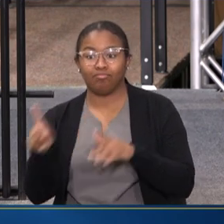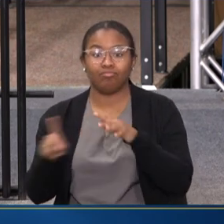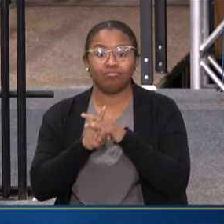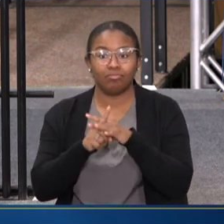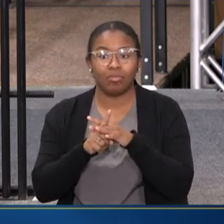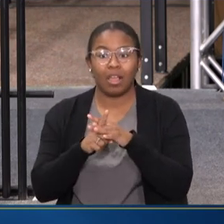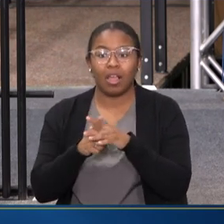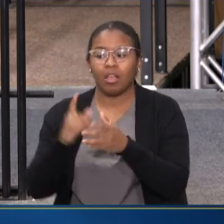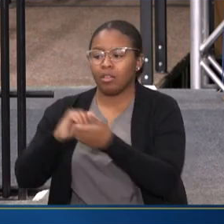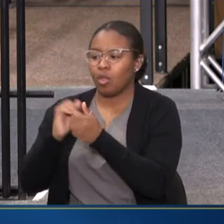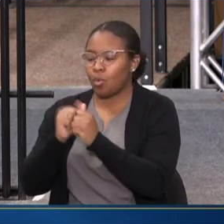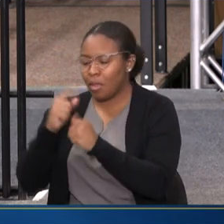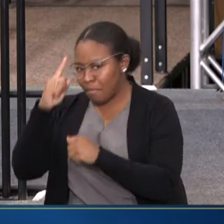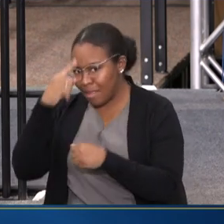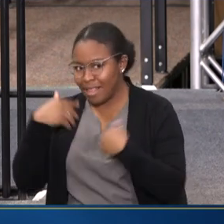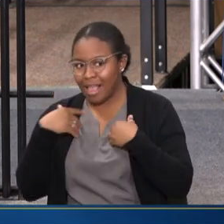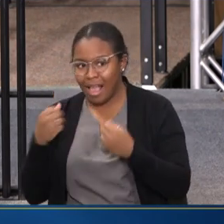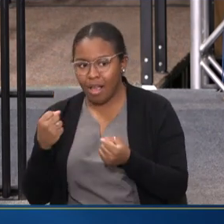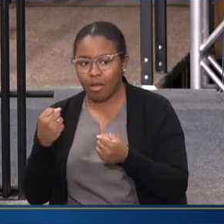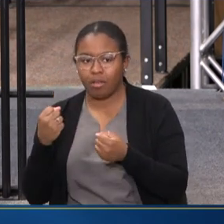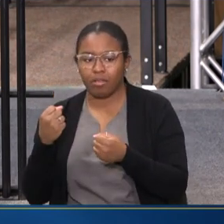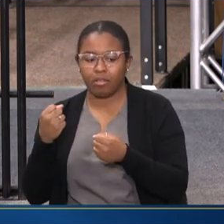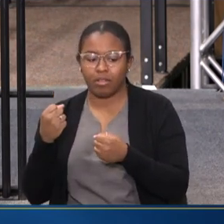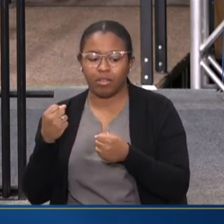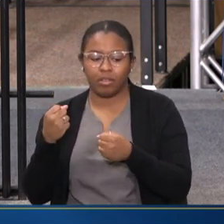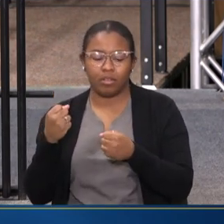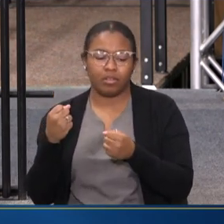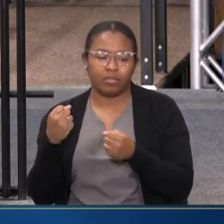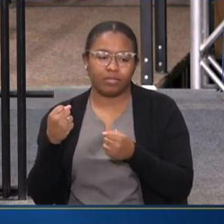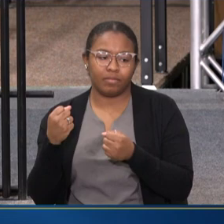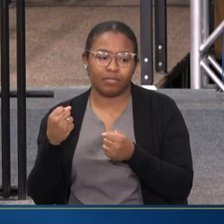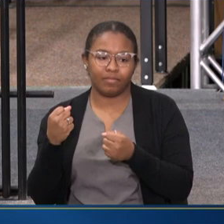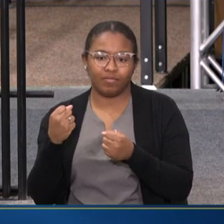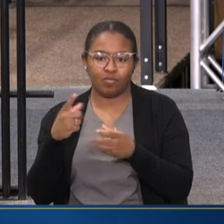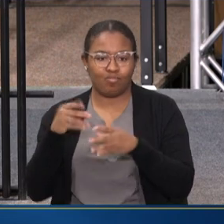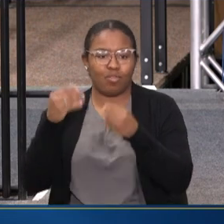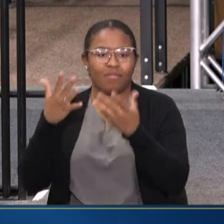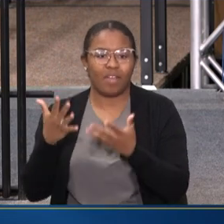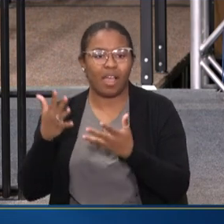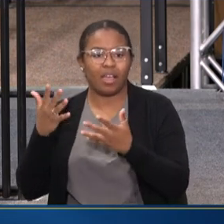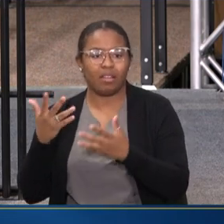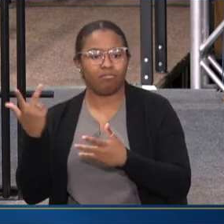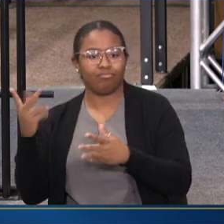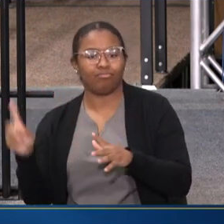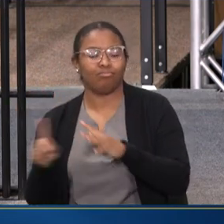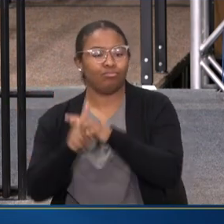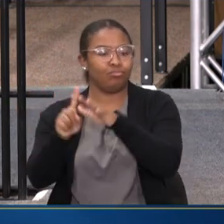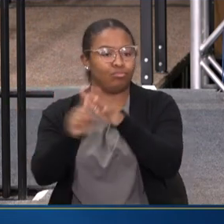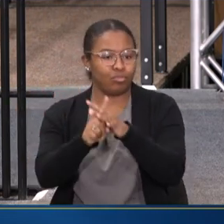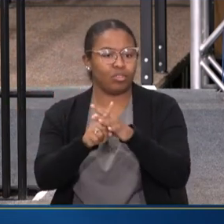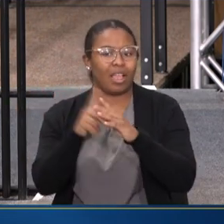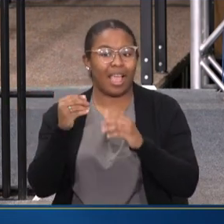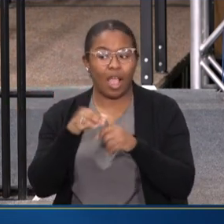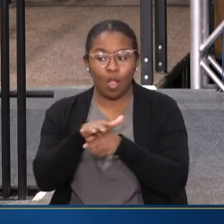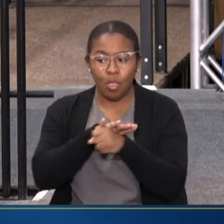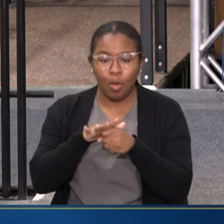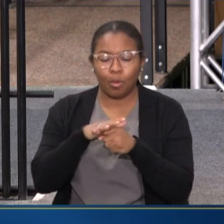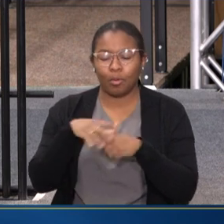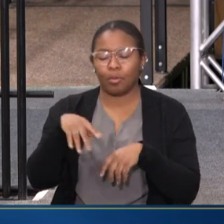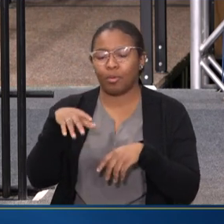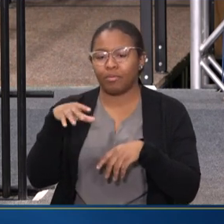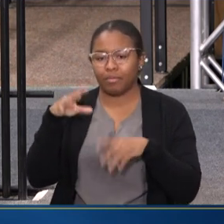WITH MENTAL HEALTH PROVIDERS AND THE LOCAL MAYOR AND